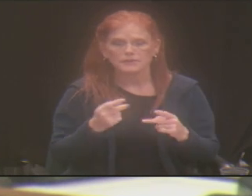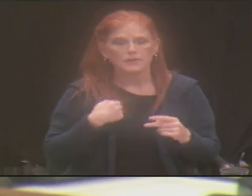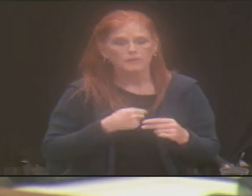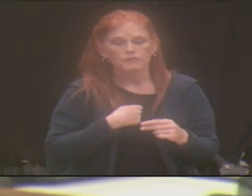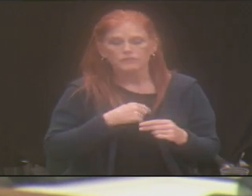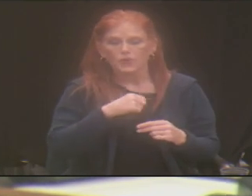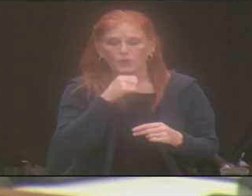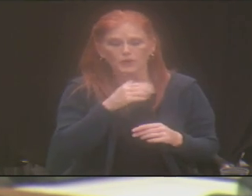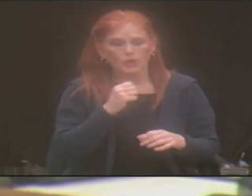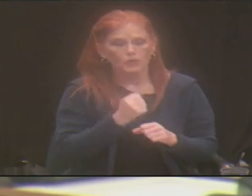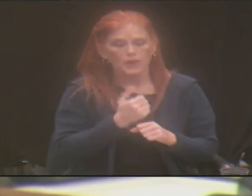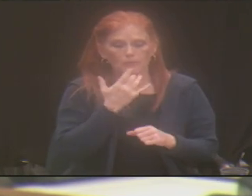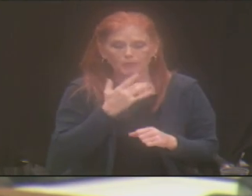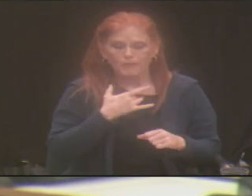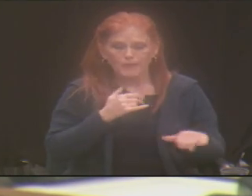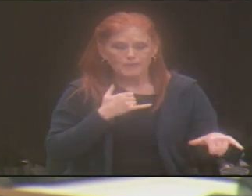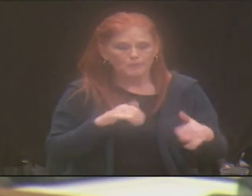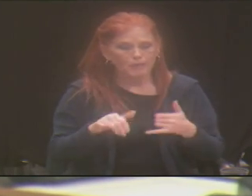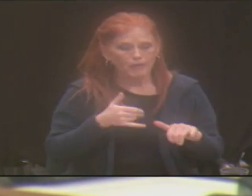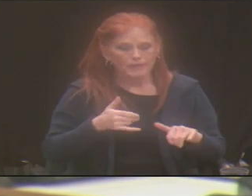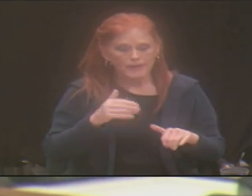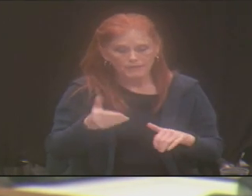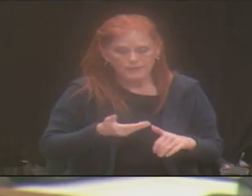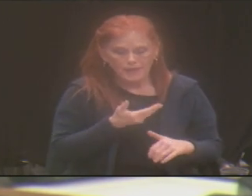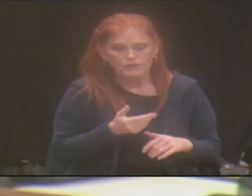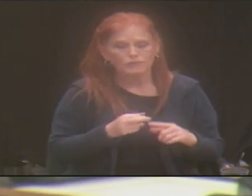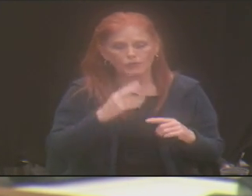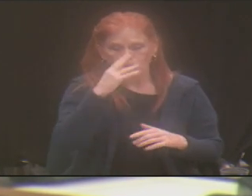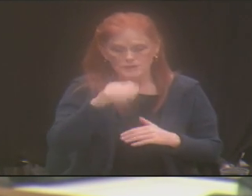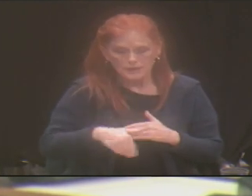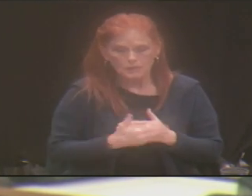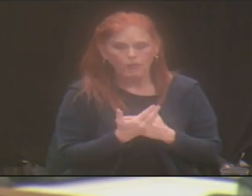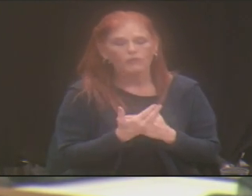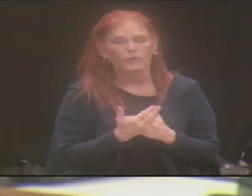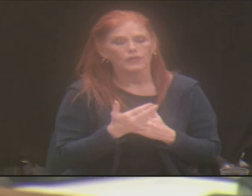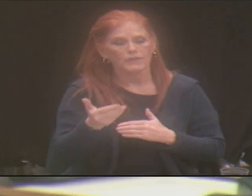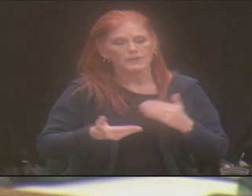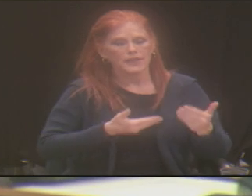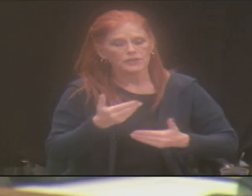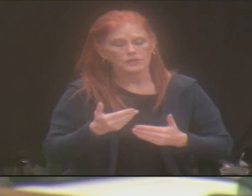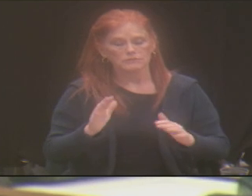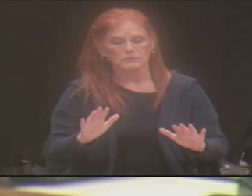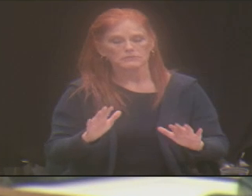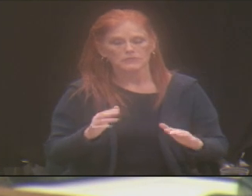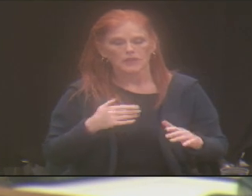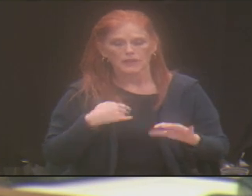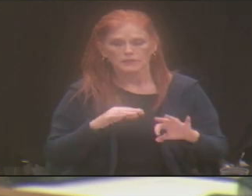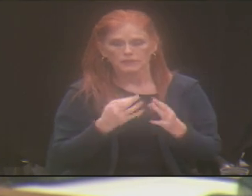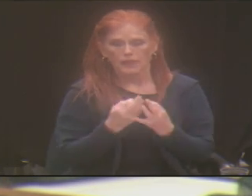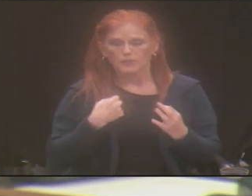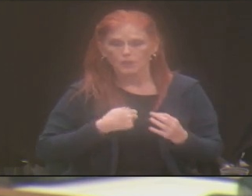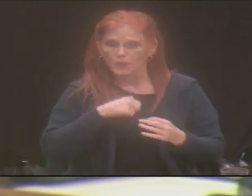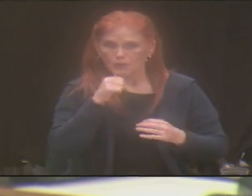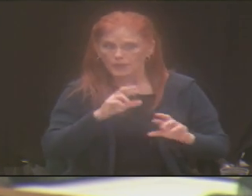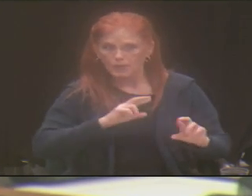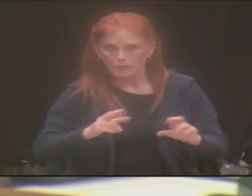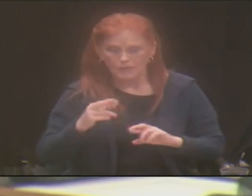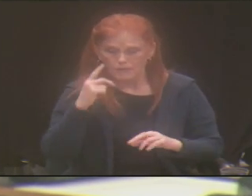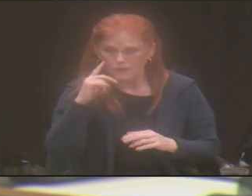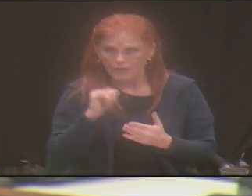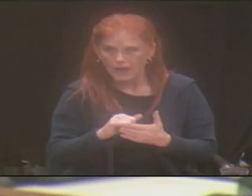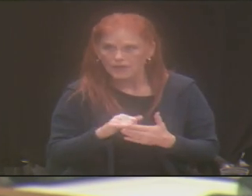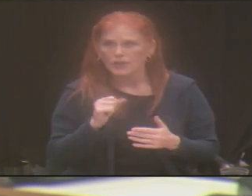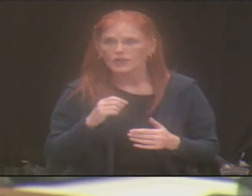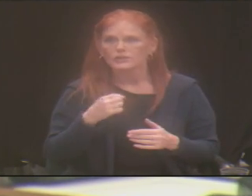party invitations or sleepover invitations. And we weren't prepared for that as a family. And so when we came to